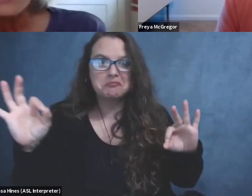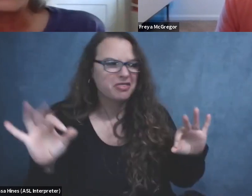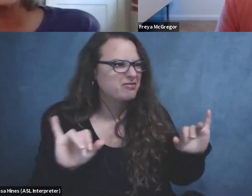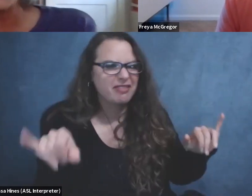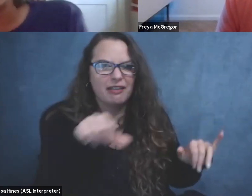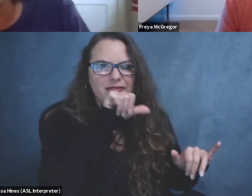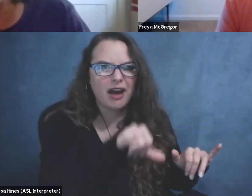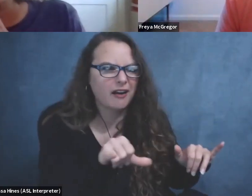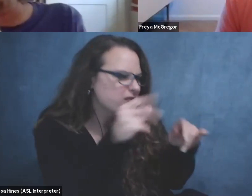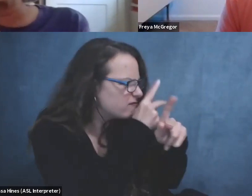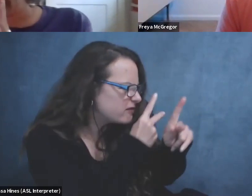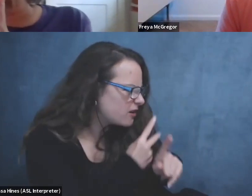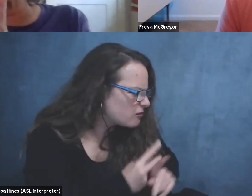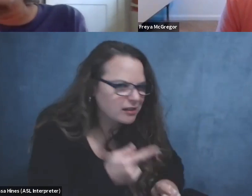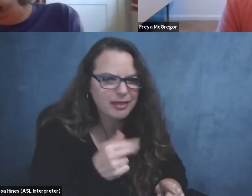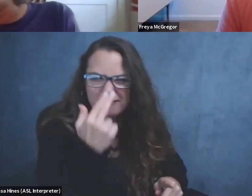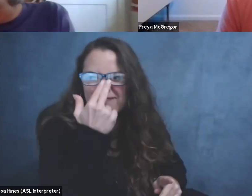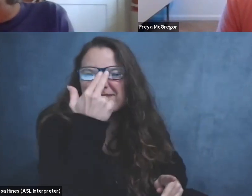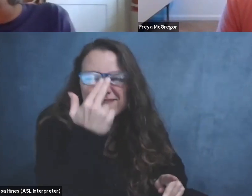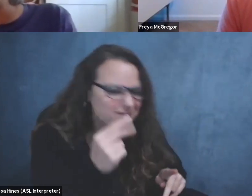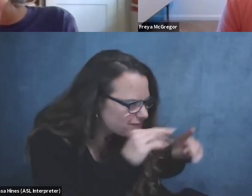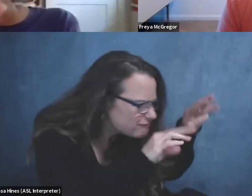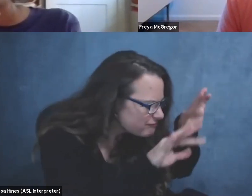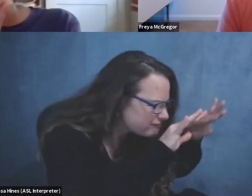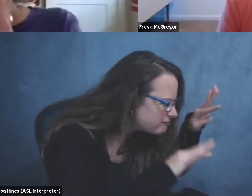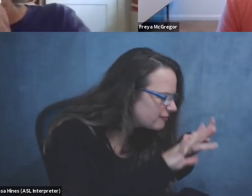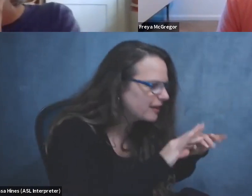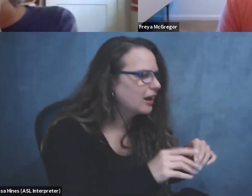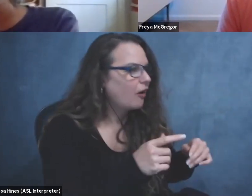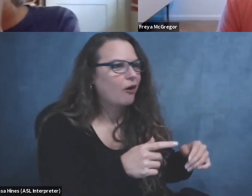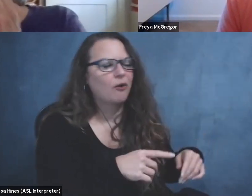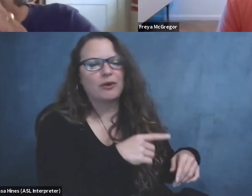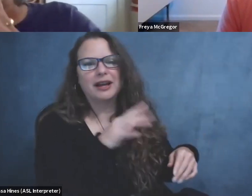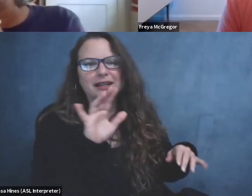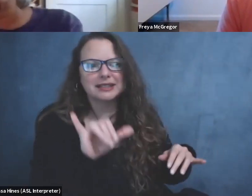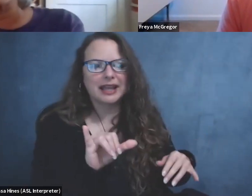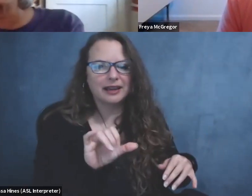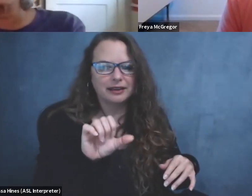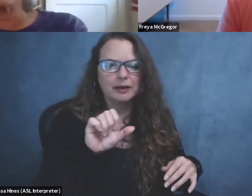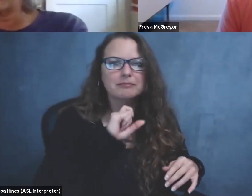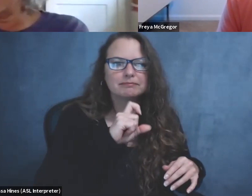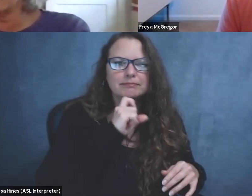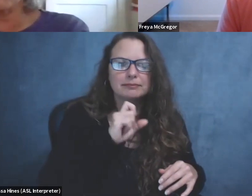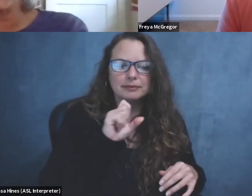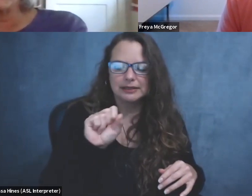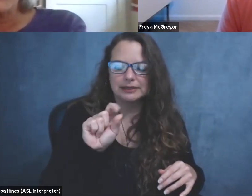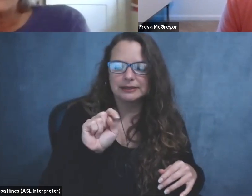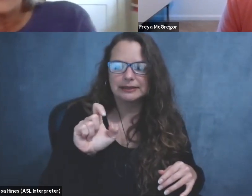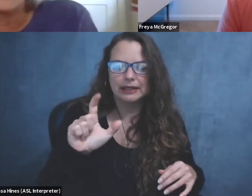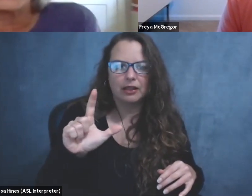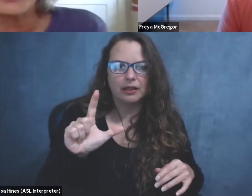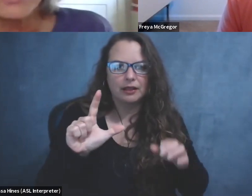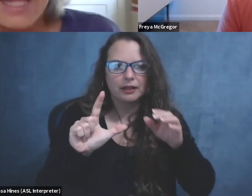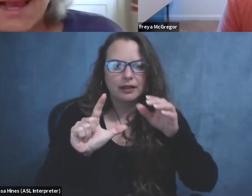it. And it's like a, it's like a steel elbow really with a nice little bend in the middle